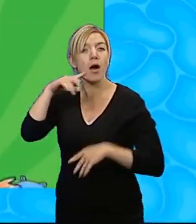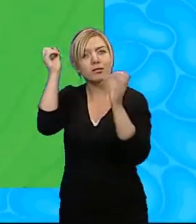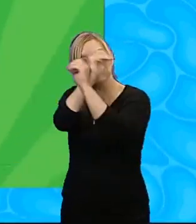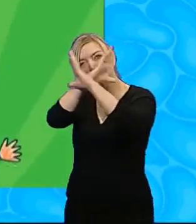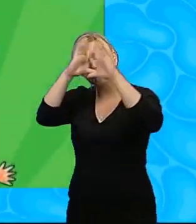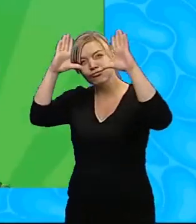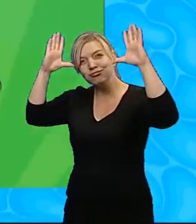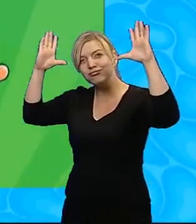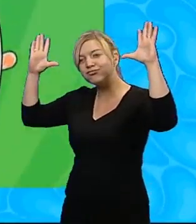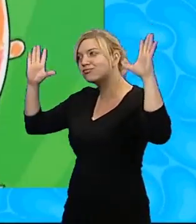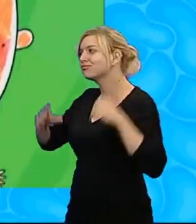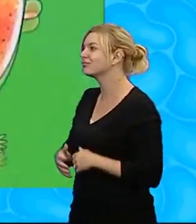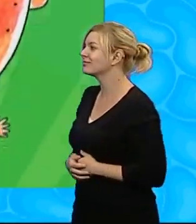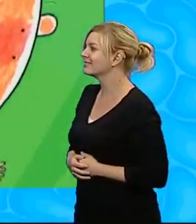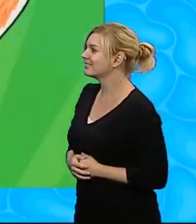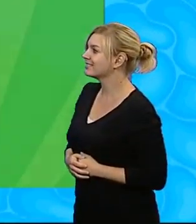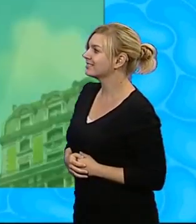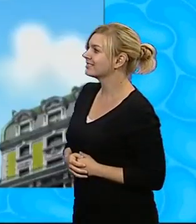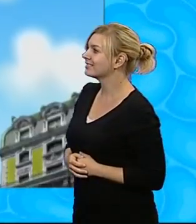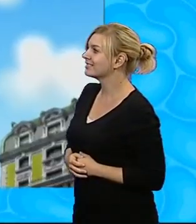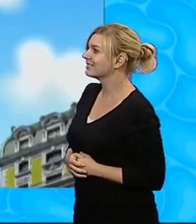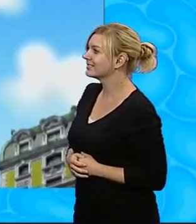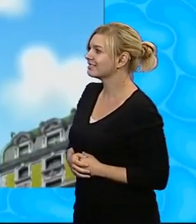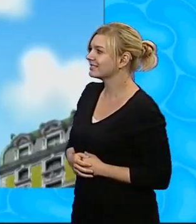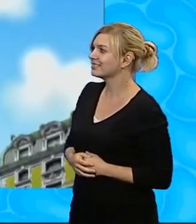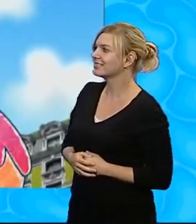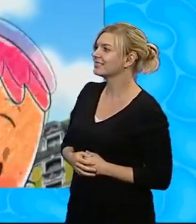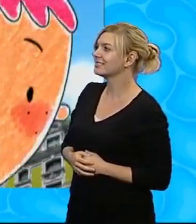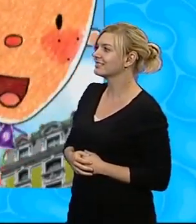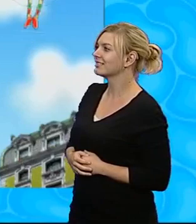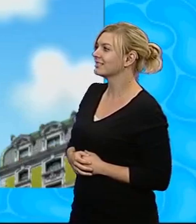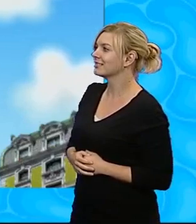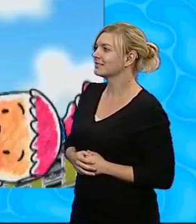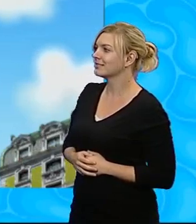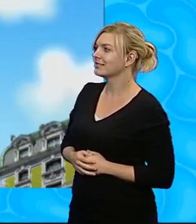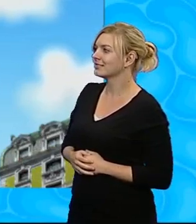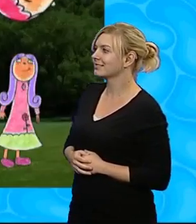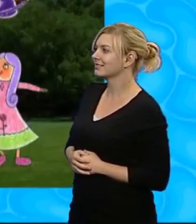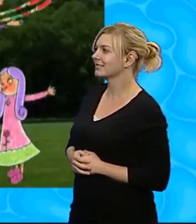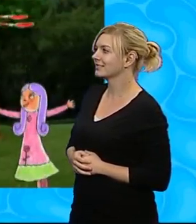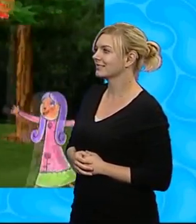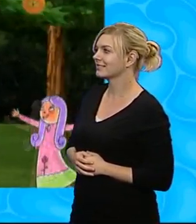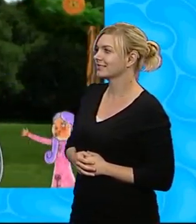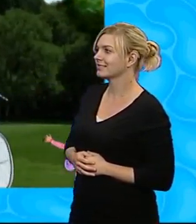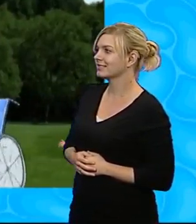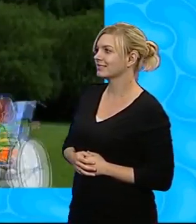big Yet the Rooney Pazitooney Zip Zam Zoom